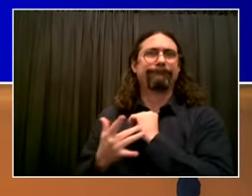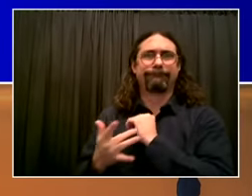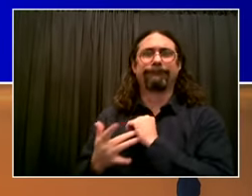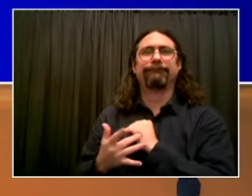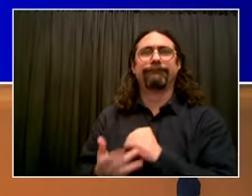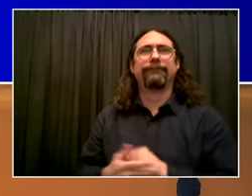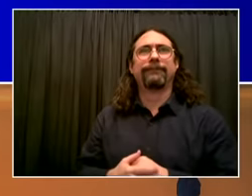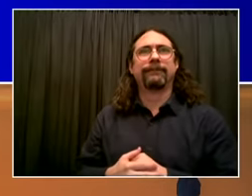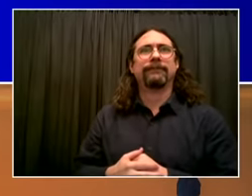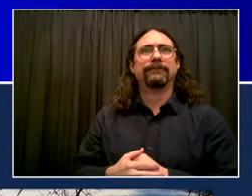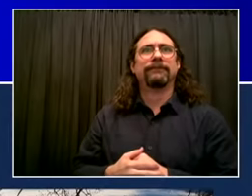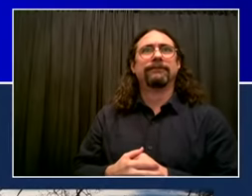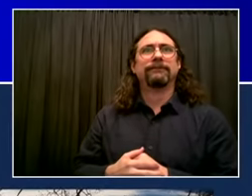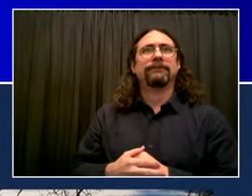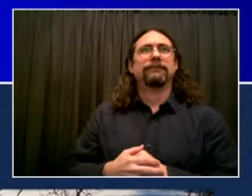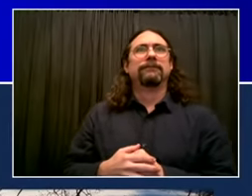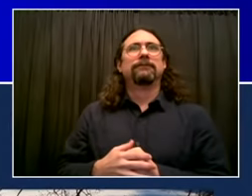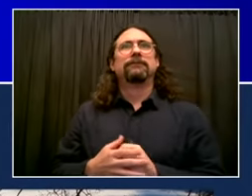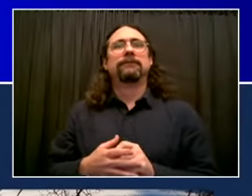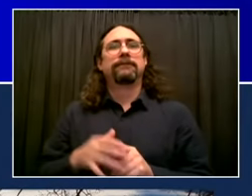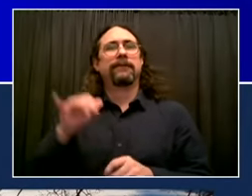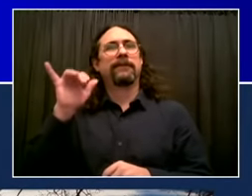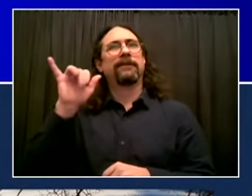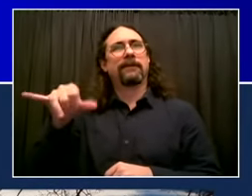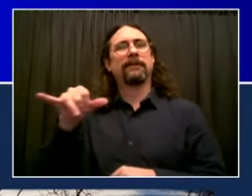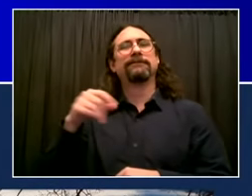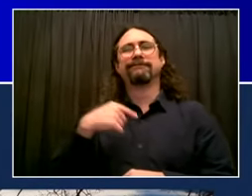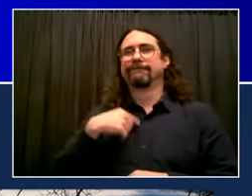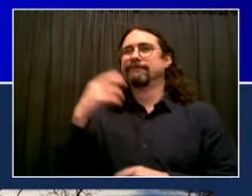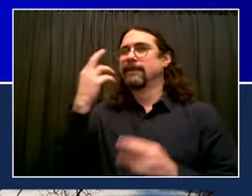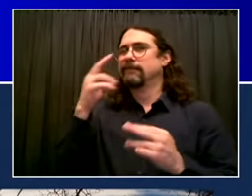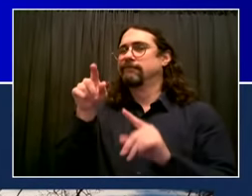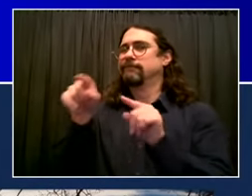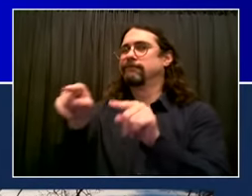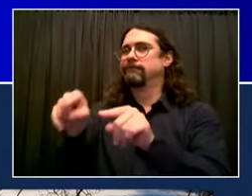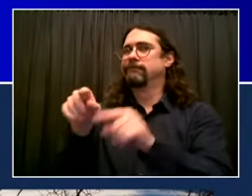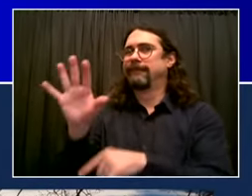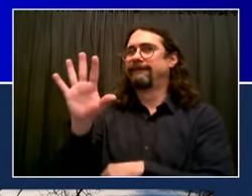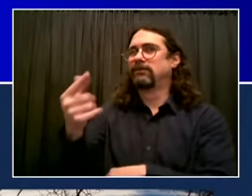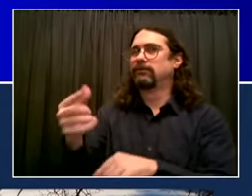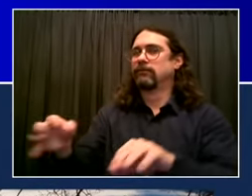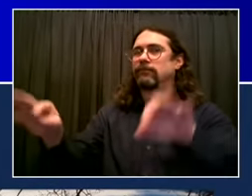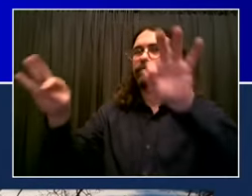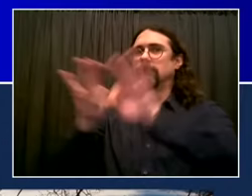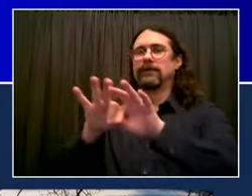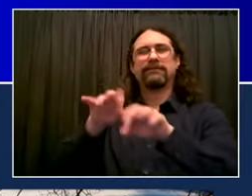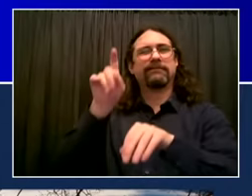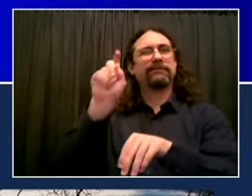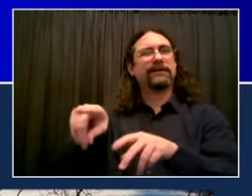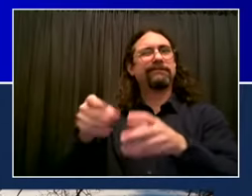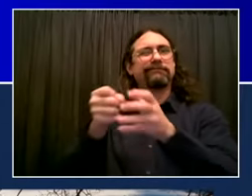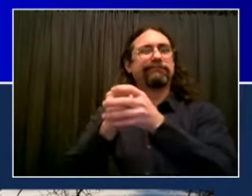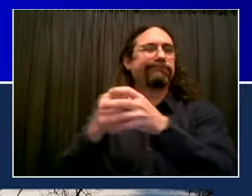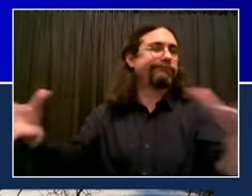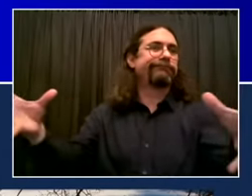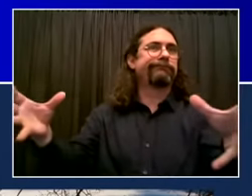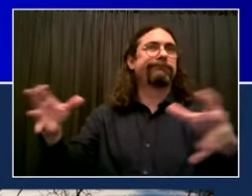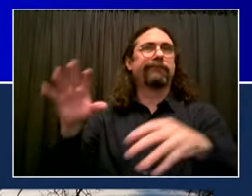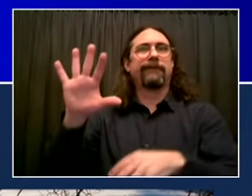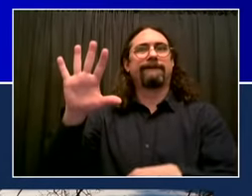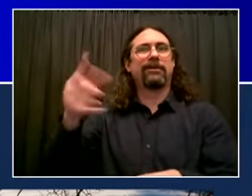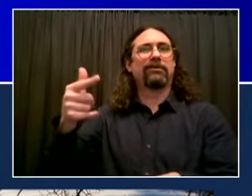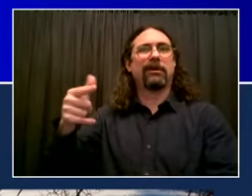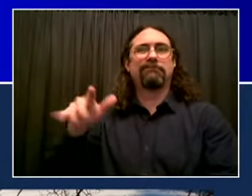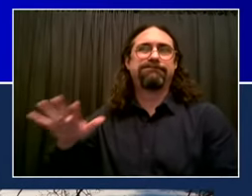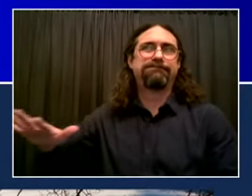capacity in this city. And one of the things that is required is the city land, city buildings, all the places where